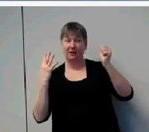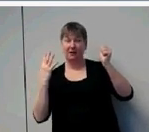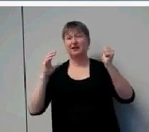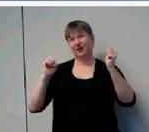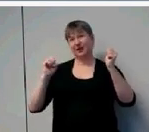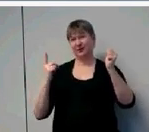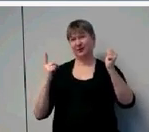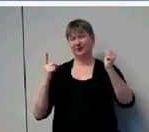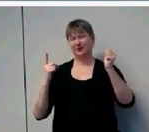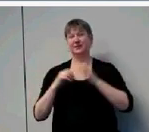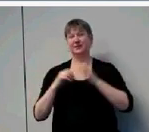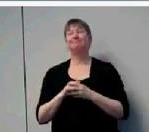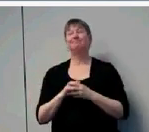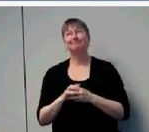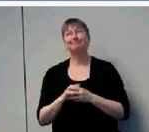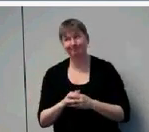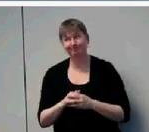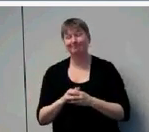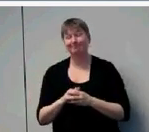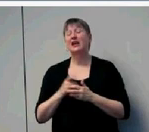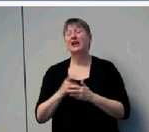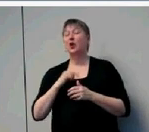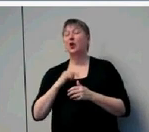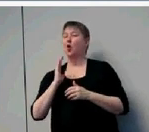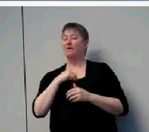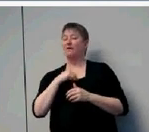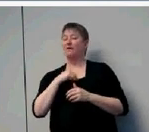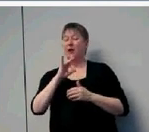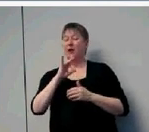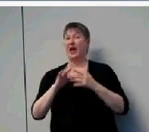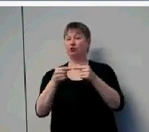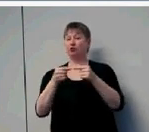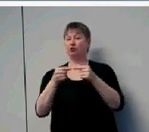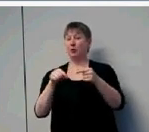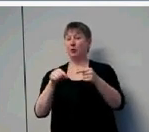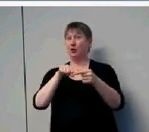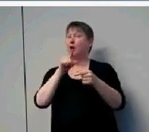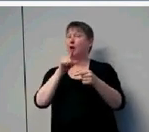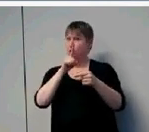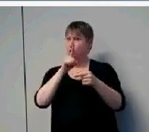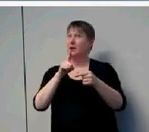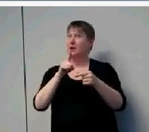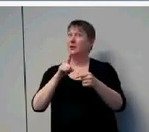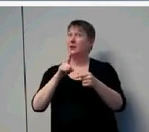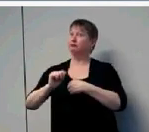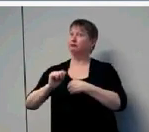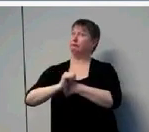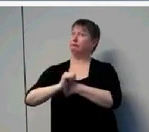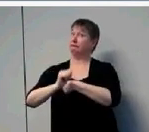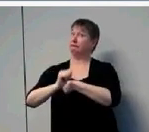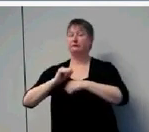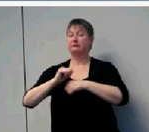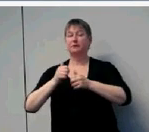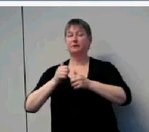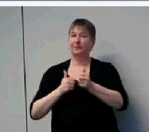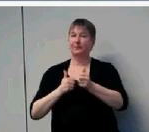grammar is particularly at risk in these children. And so we see that impact for the mild group. Their average